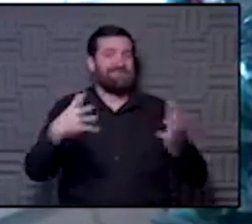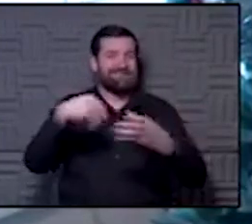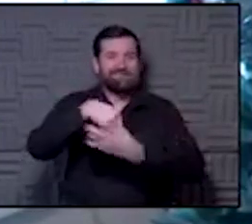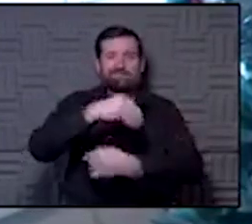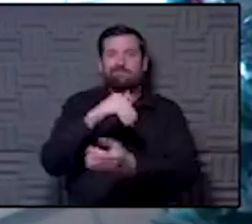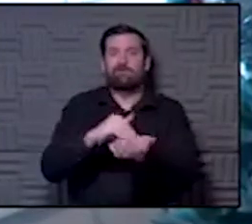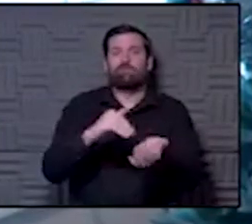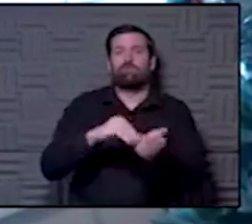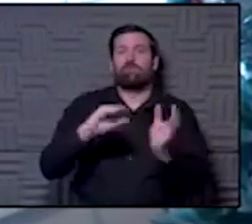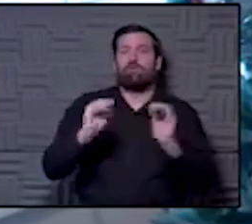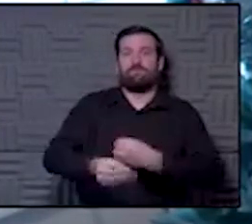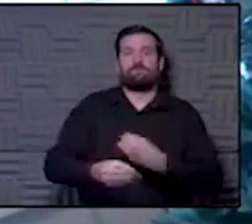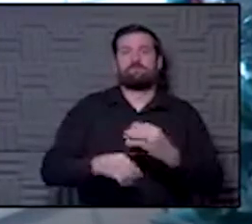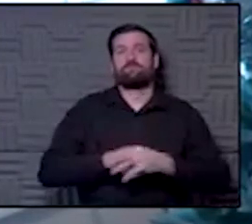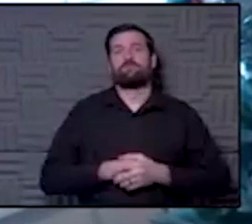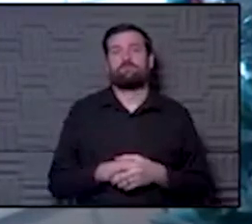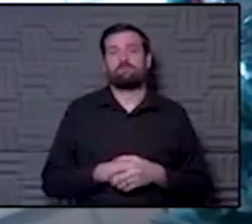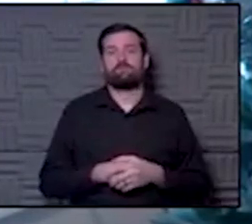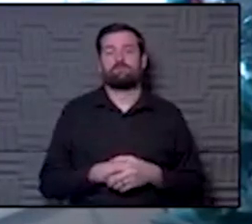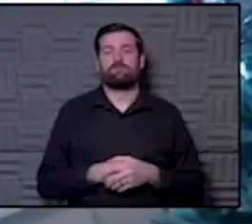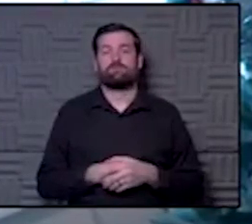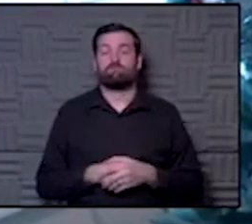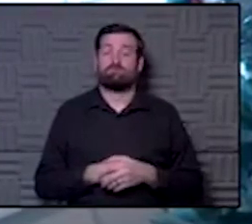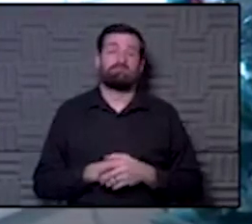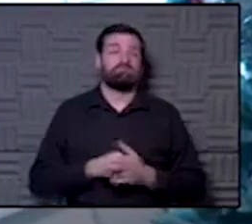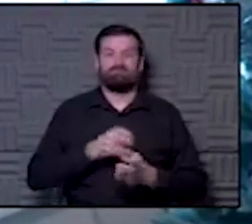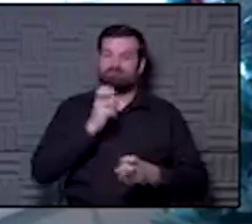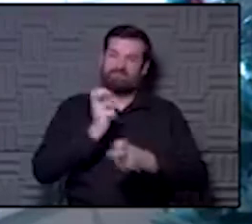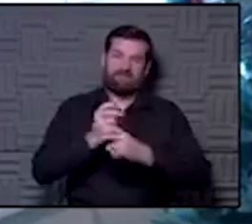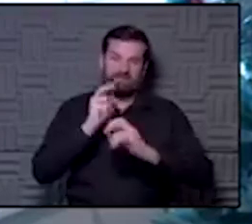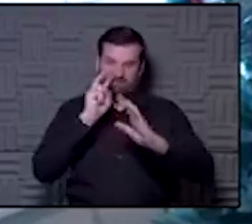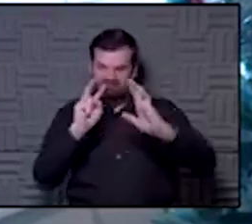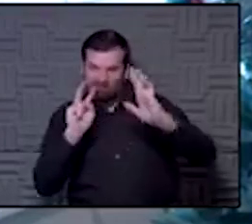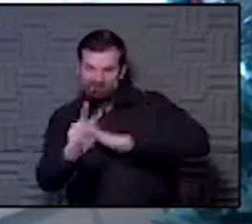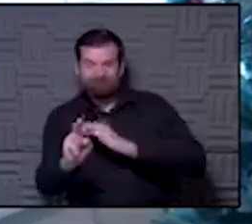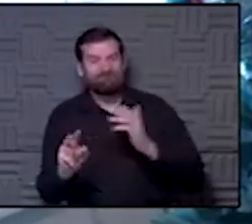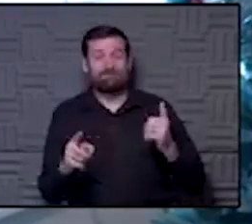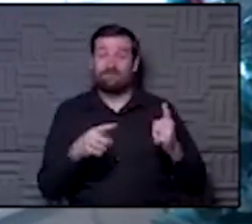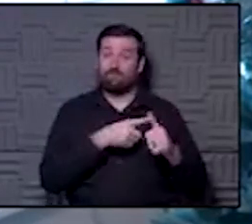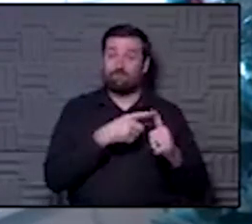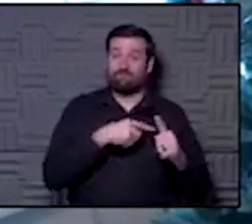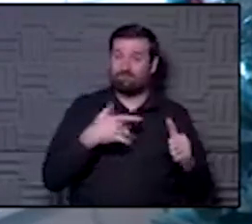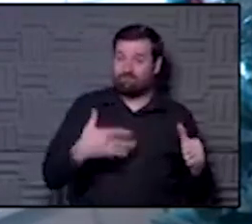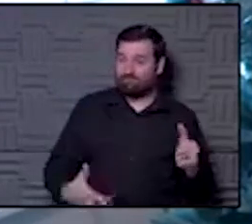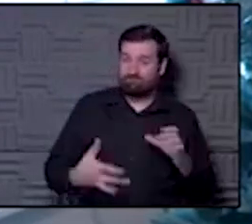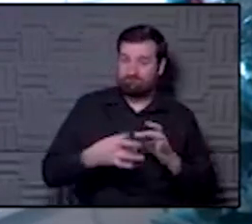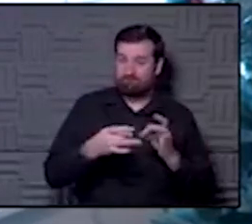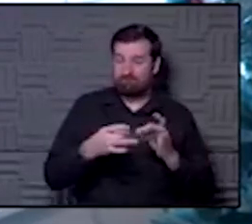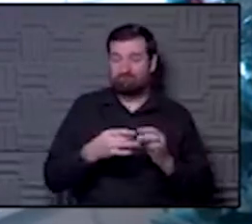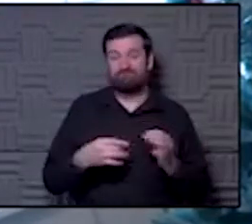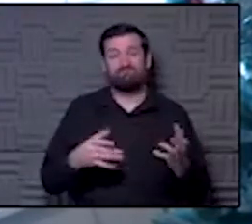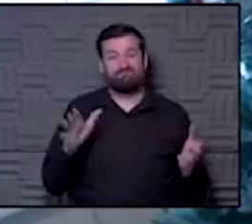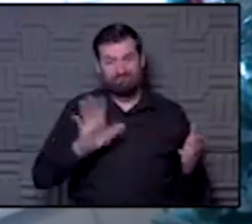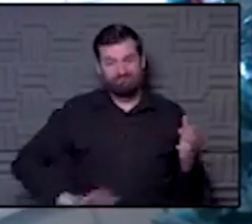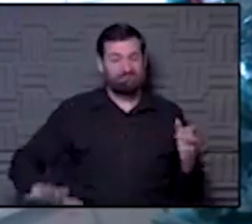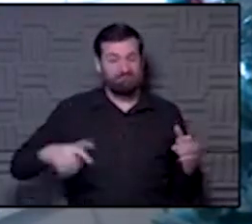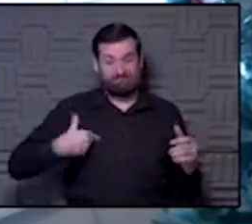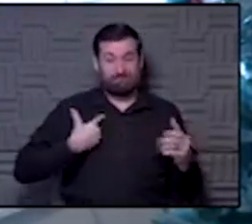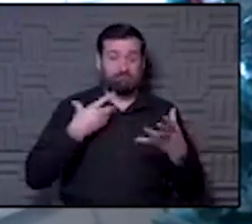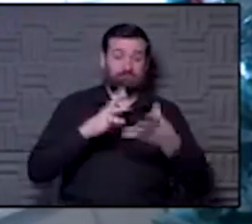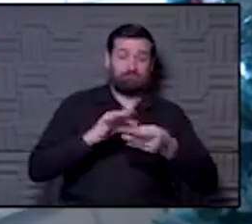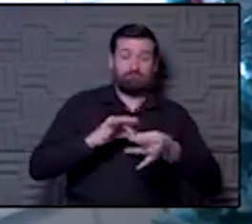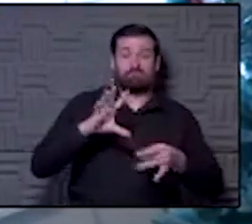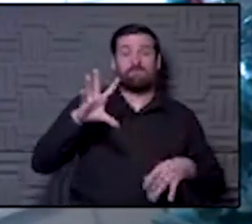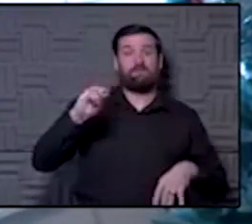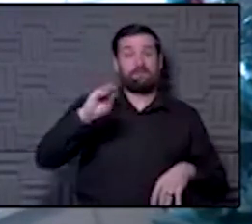So, so yeah, it's, it's going to be very hard to predict the future. I usually start off by saying, you know, about 50% of what I say about COVID is going to